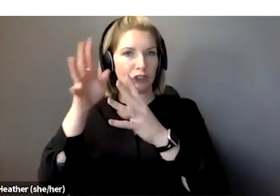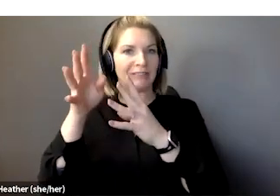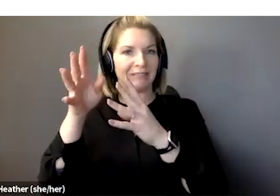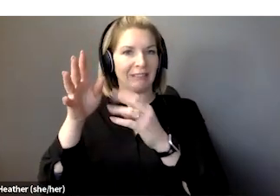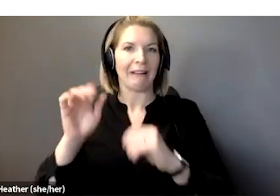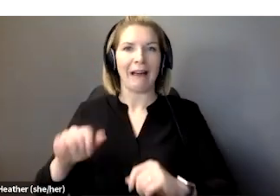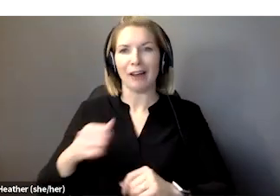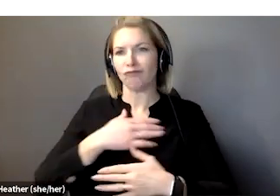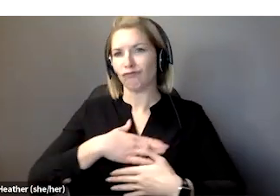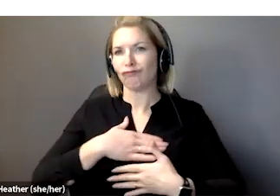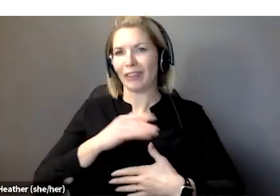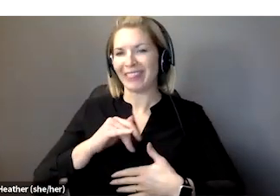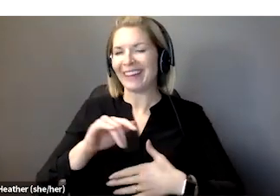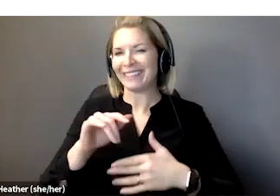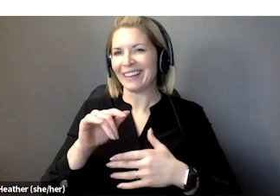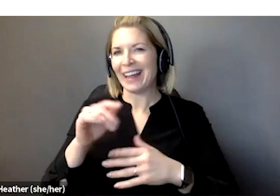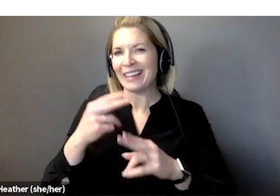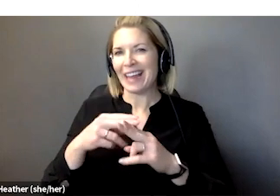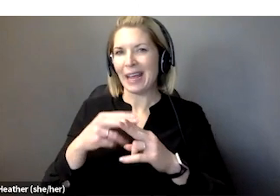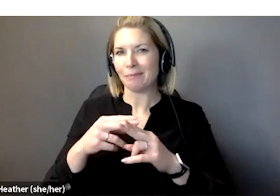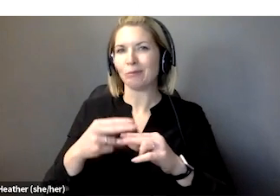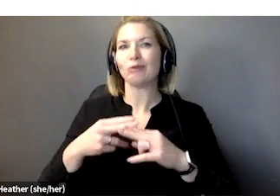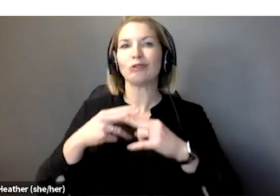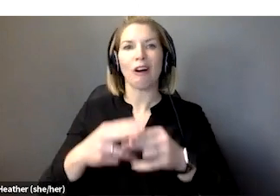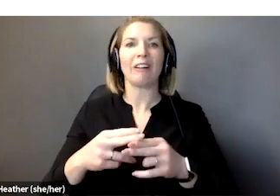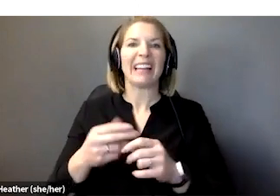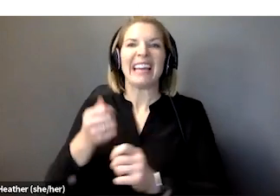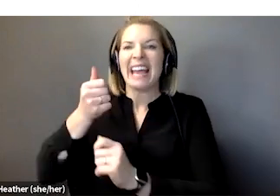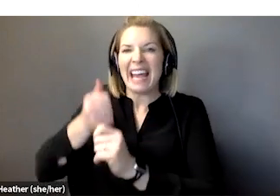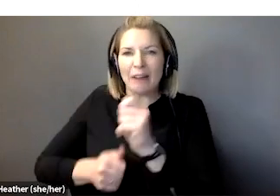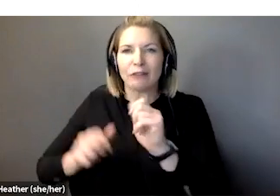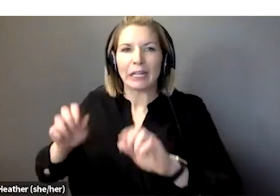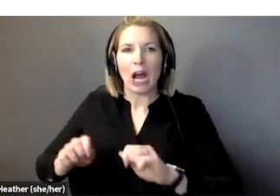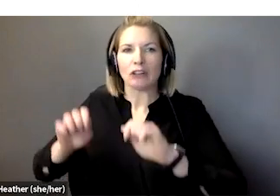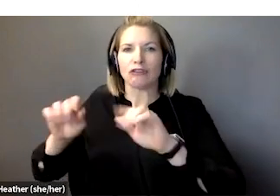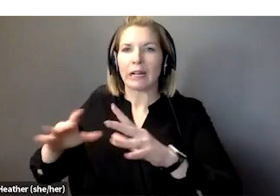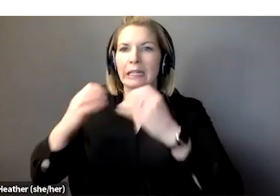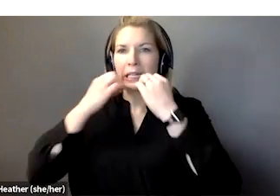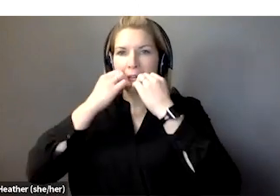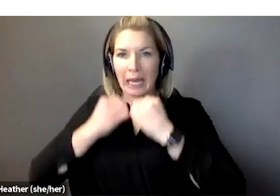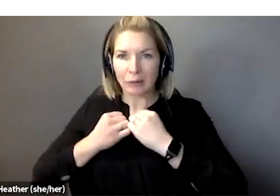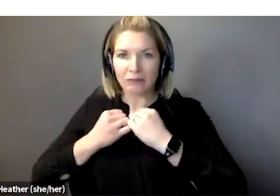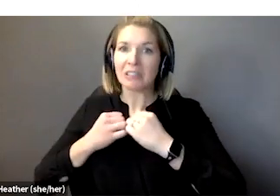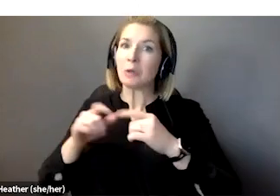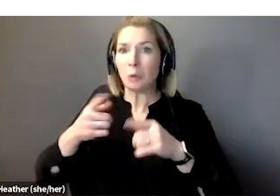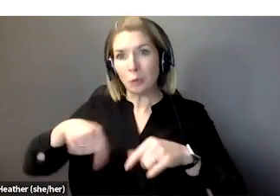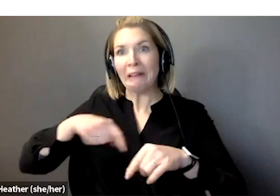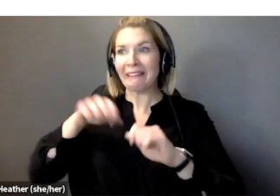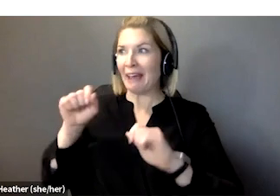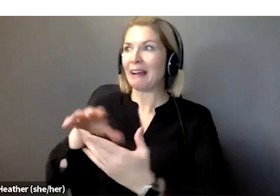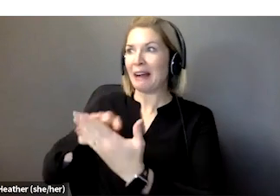every Australian counts, this we could mimic ourselves by saying that every Canadian counts.